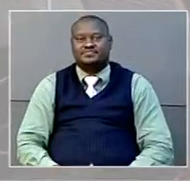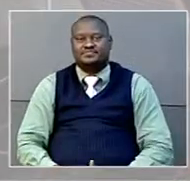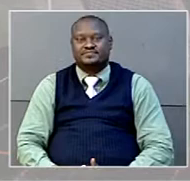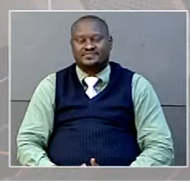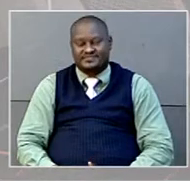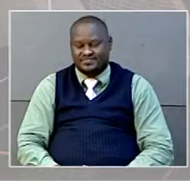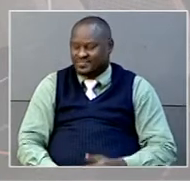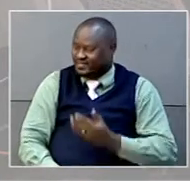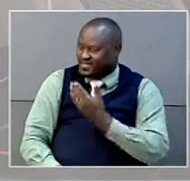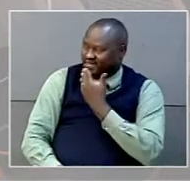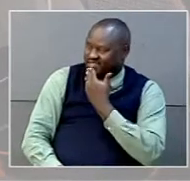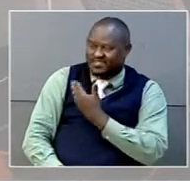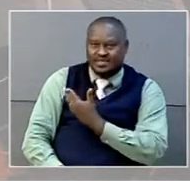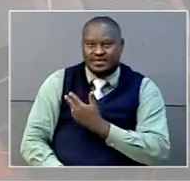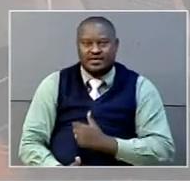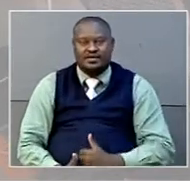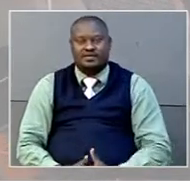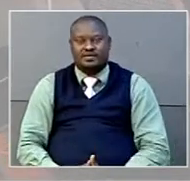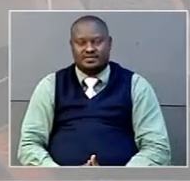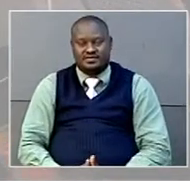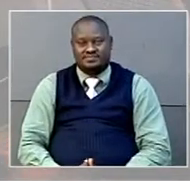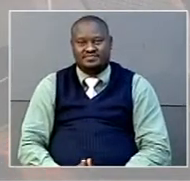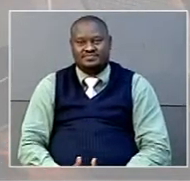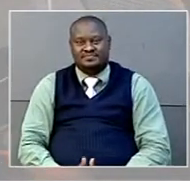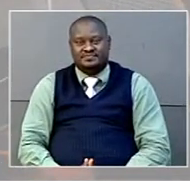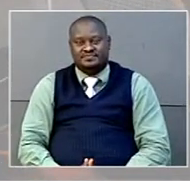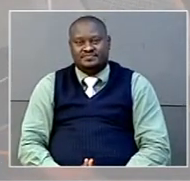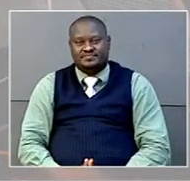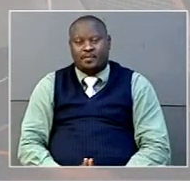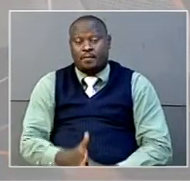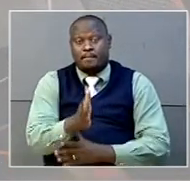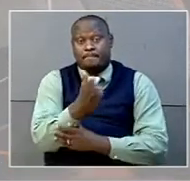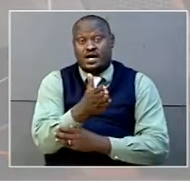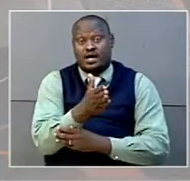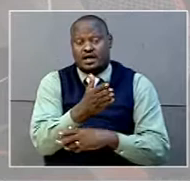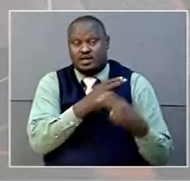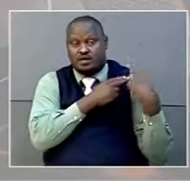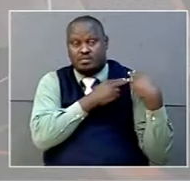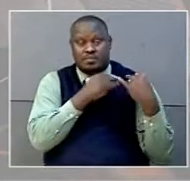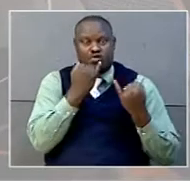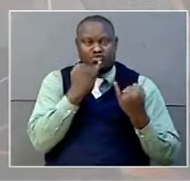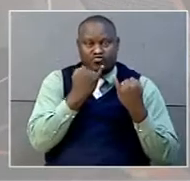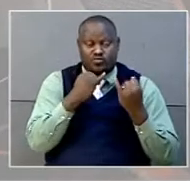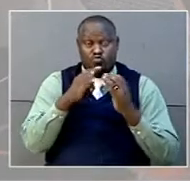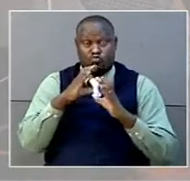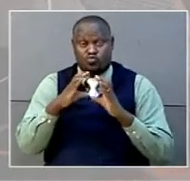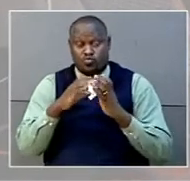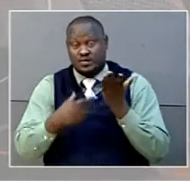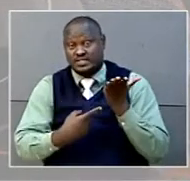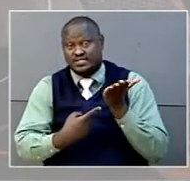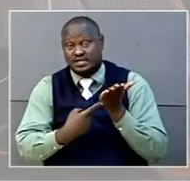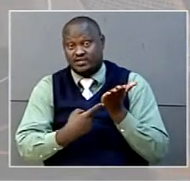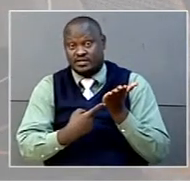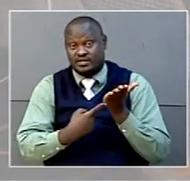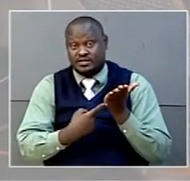Thanks, Dokas and Gwita Vinji for that report there. Now, Minister for Information and Communication Technology, Frank